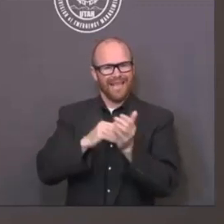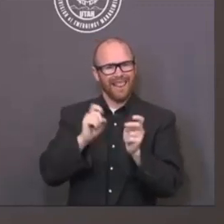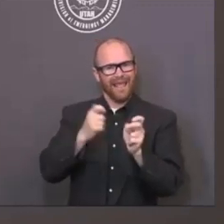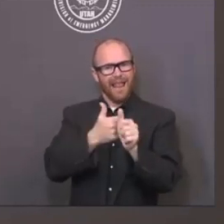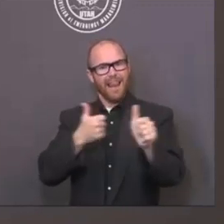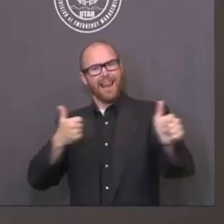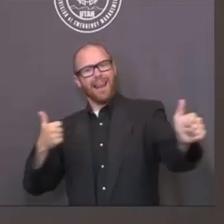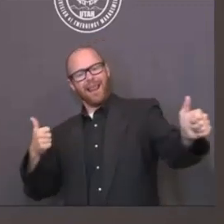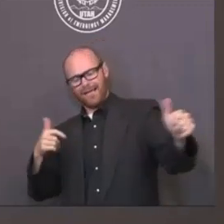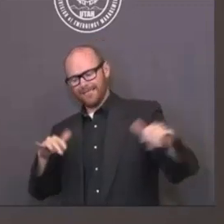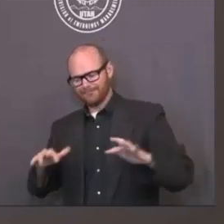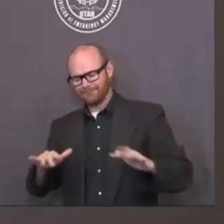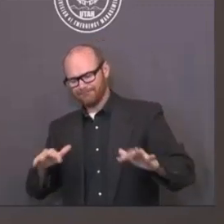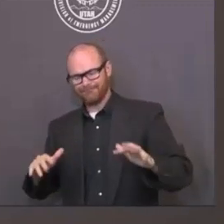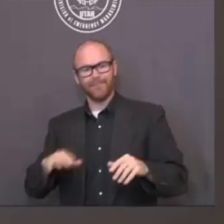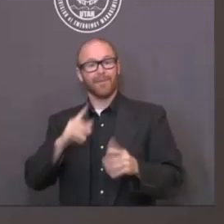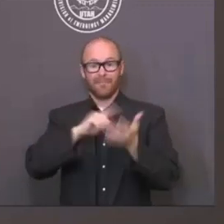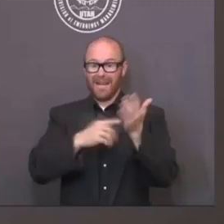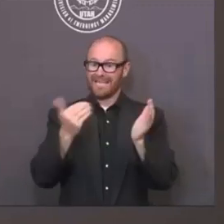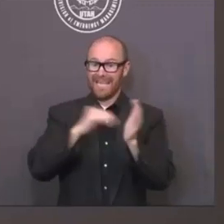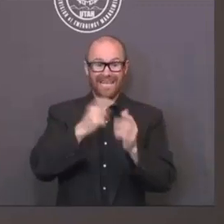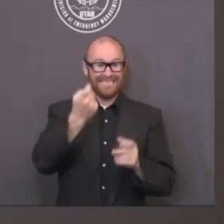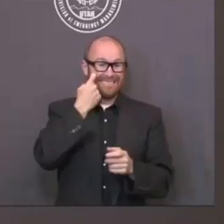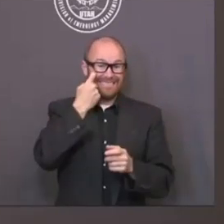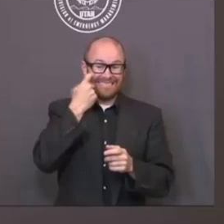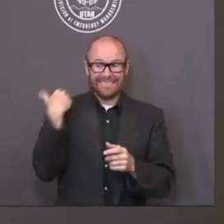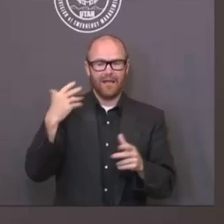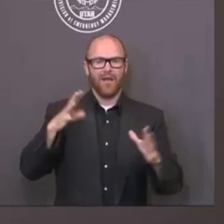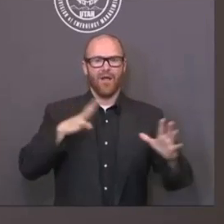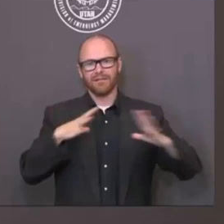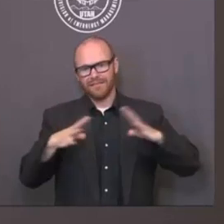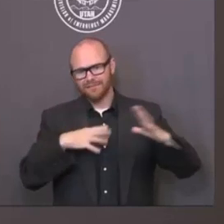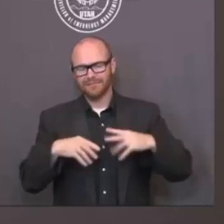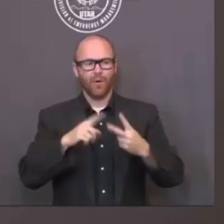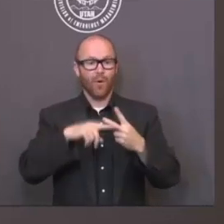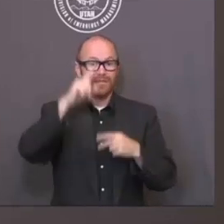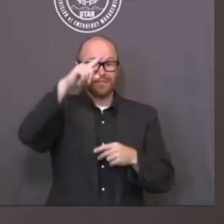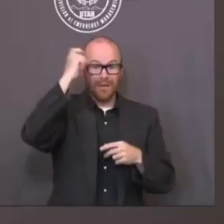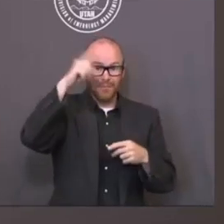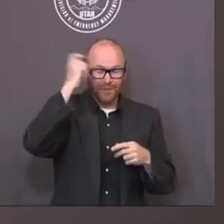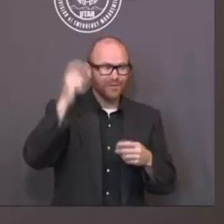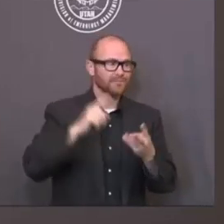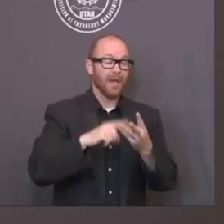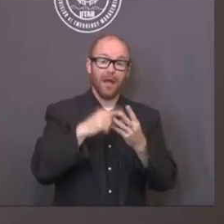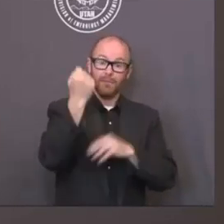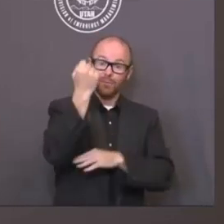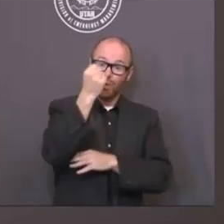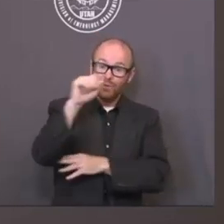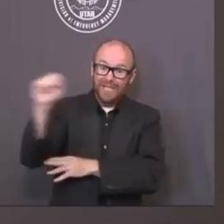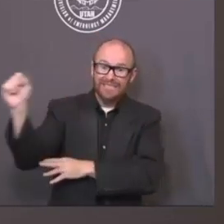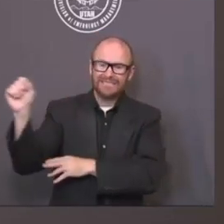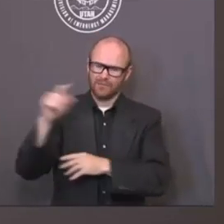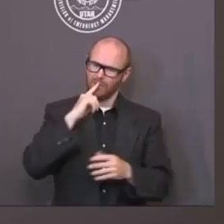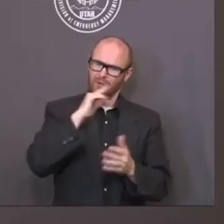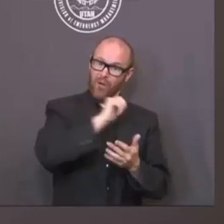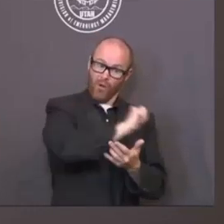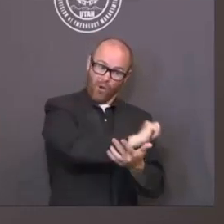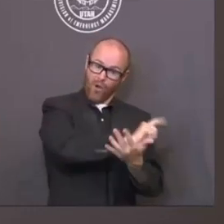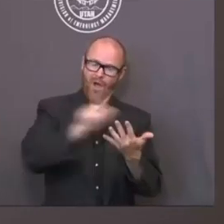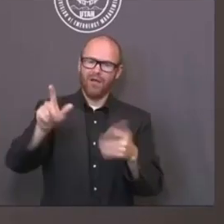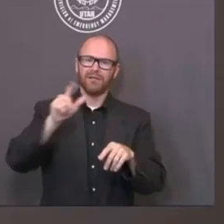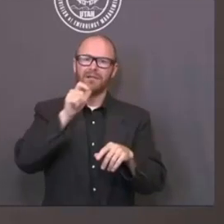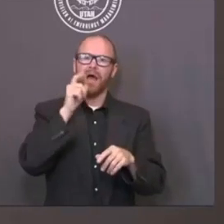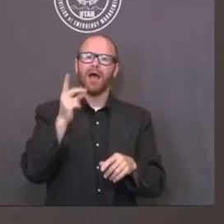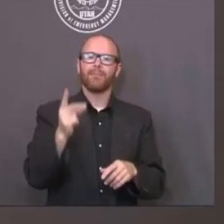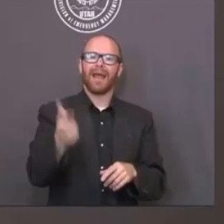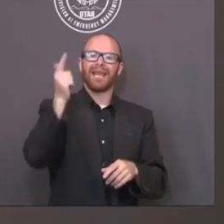And we have gatherings that take place because of holidays, summer vacation. We've had protesters downtown Salt Lake. I mean, there's a lot of different